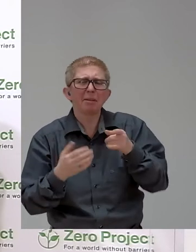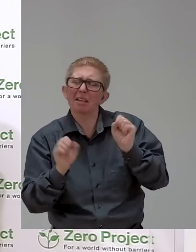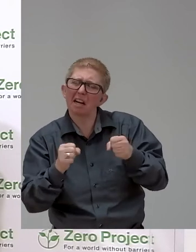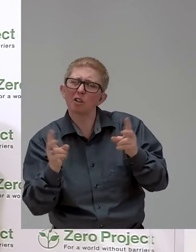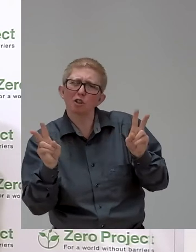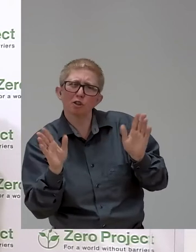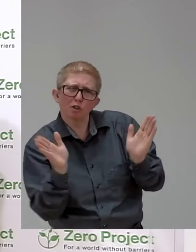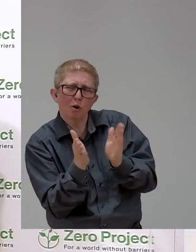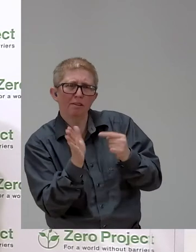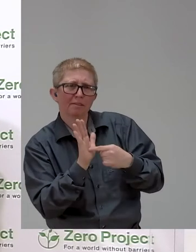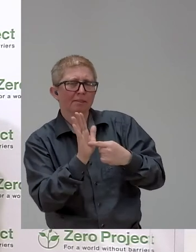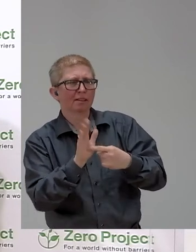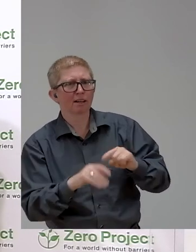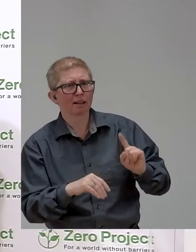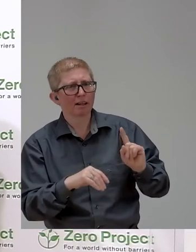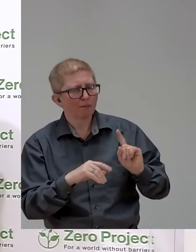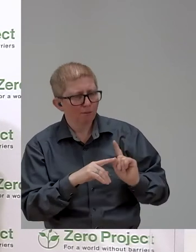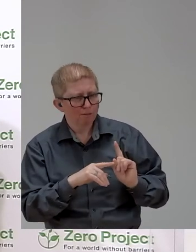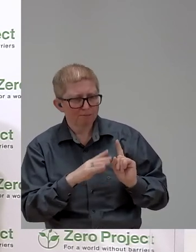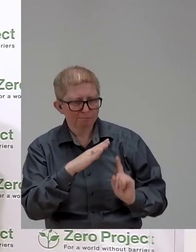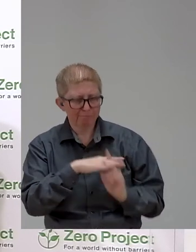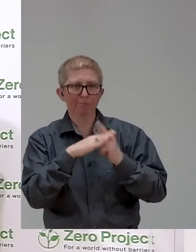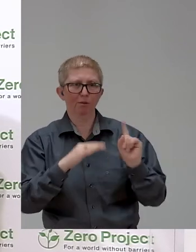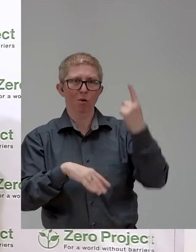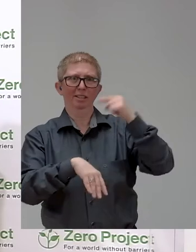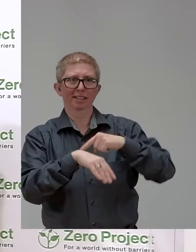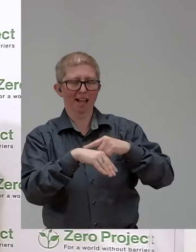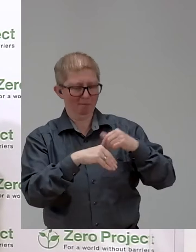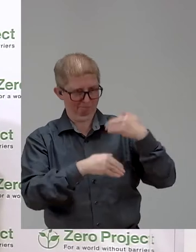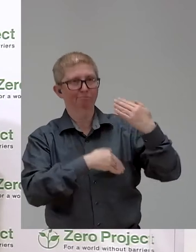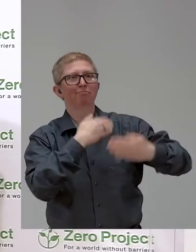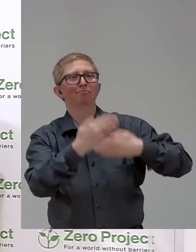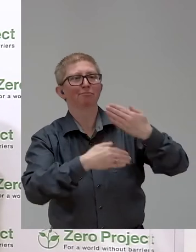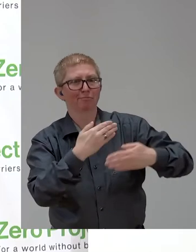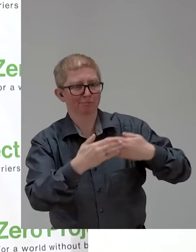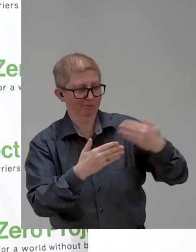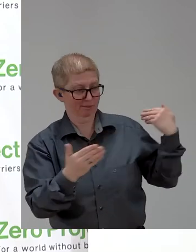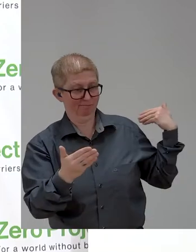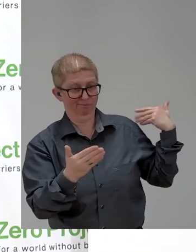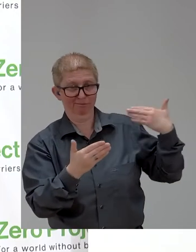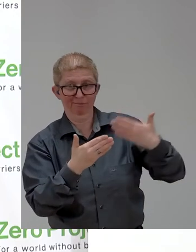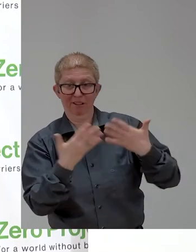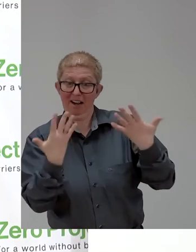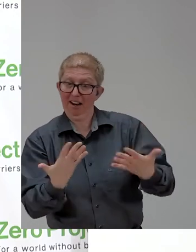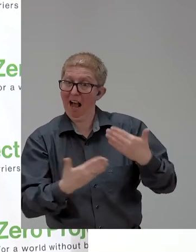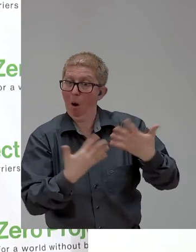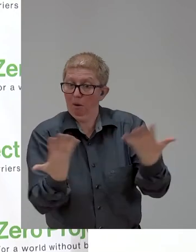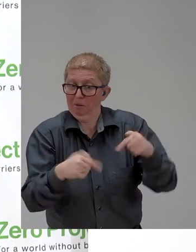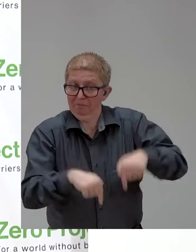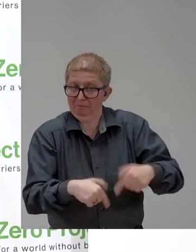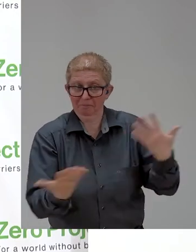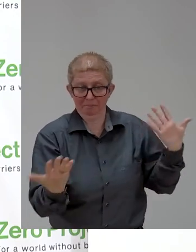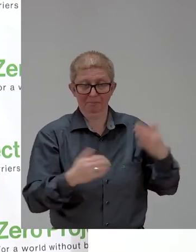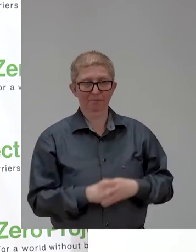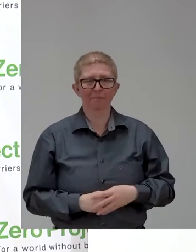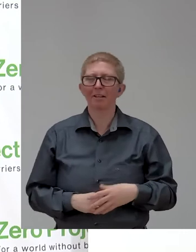of the beginning, and then where the organization is at the moment. Yeah, the initial motivation was that children with disabilities at